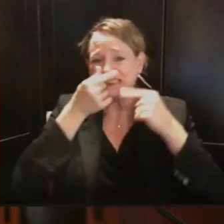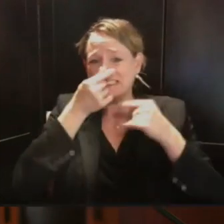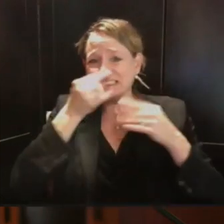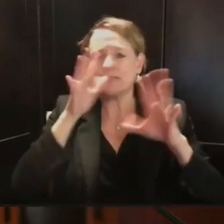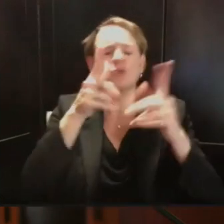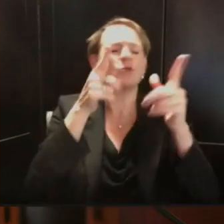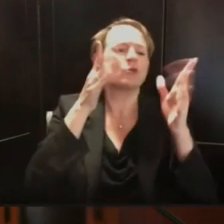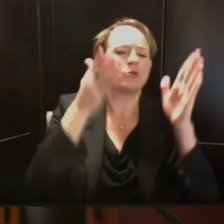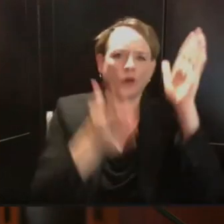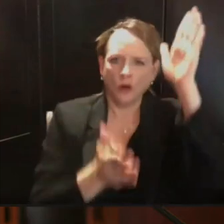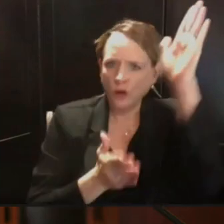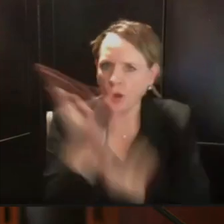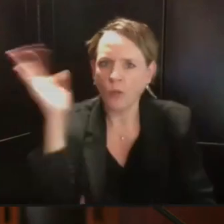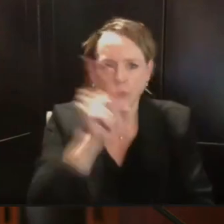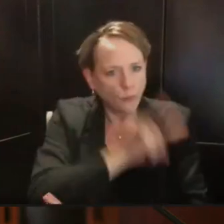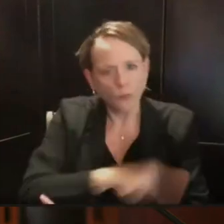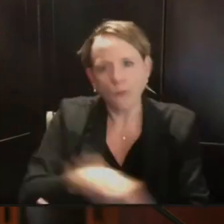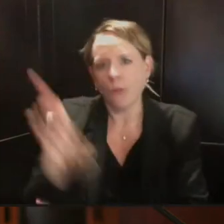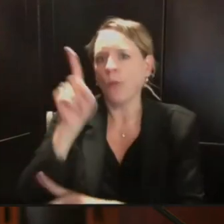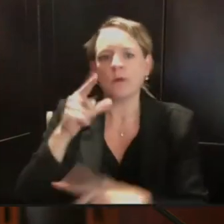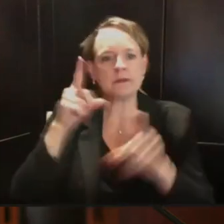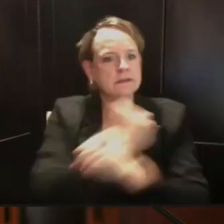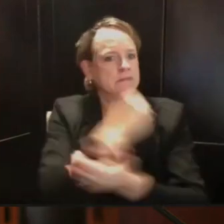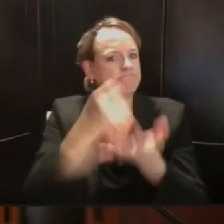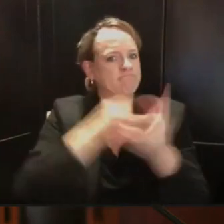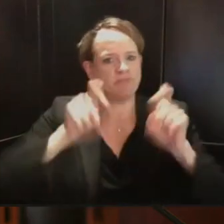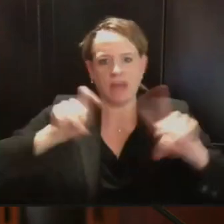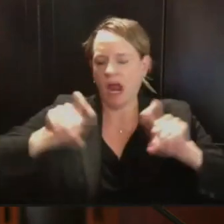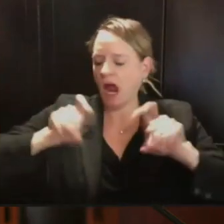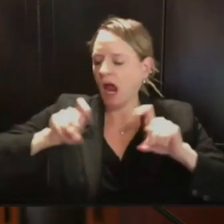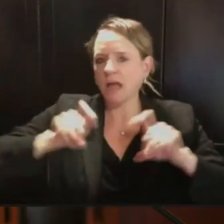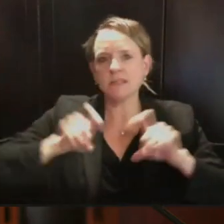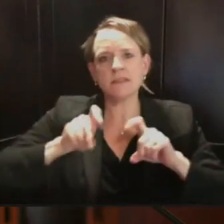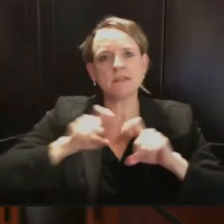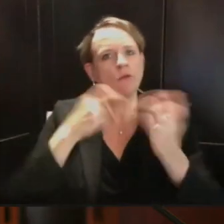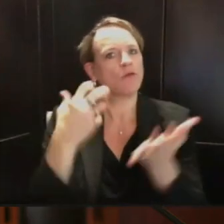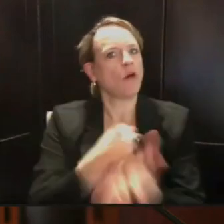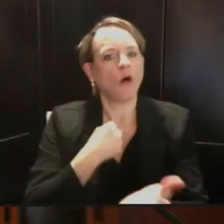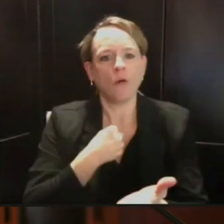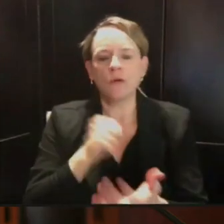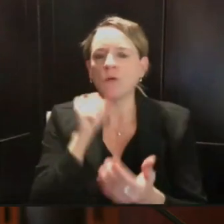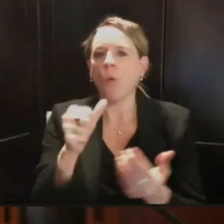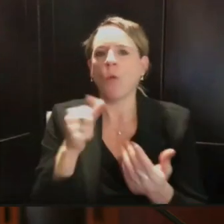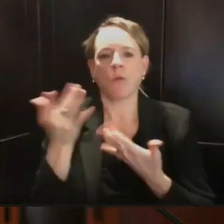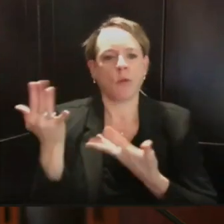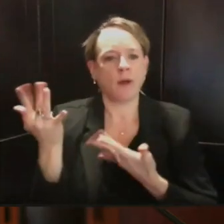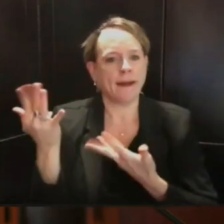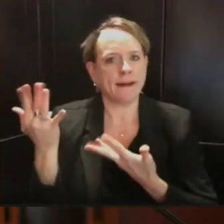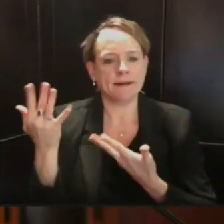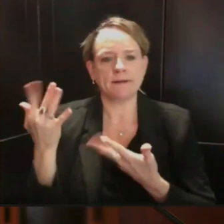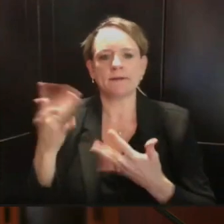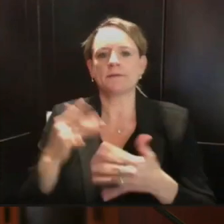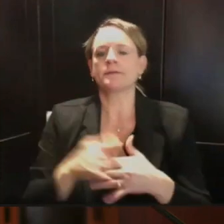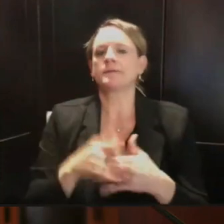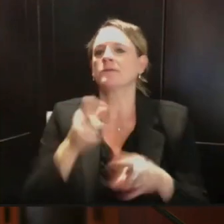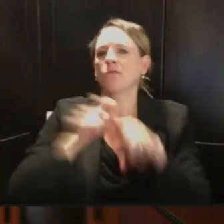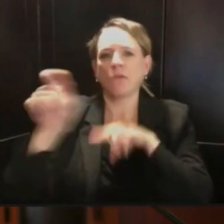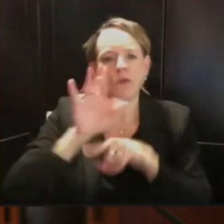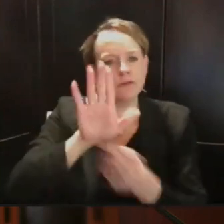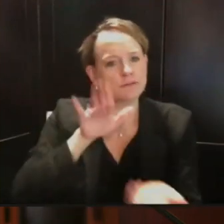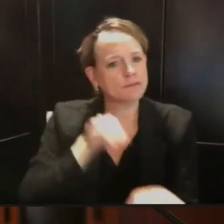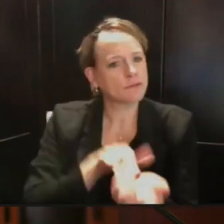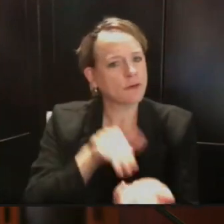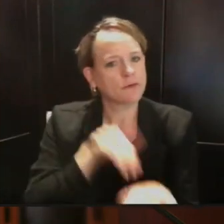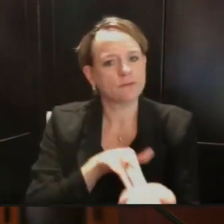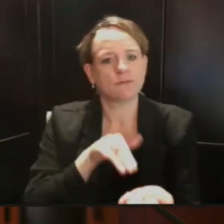symptoms, please get a test. Call your local health care provider, go to one of our community testing sites.